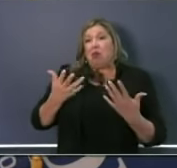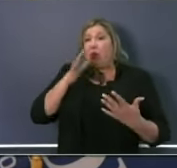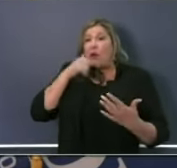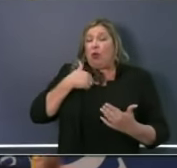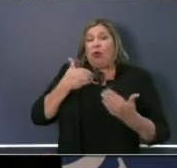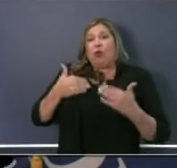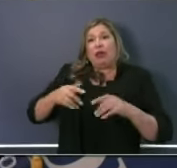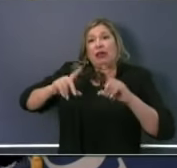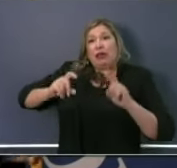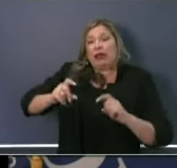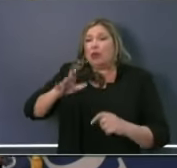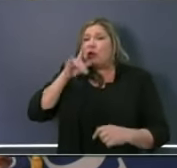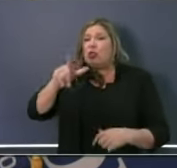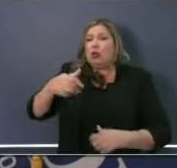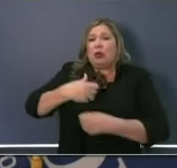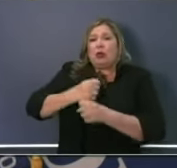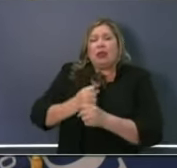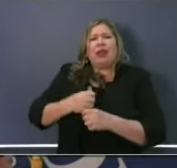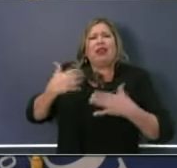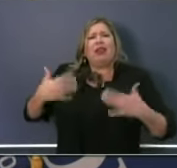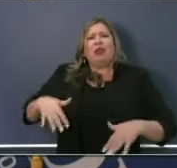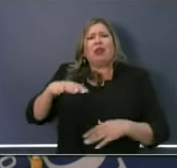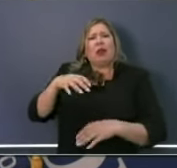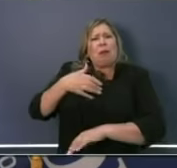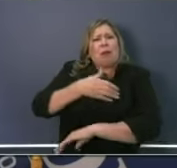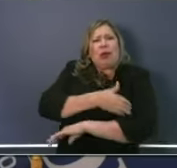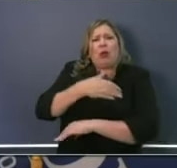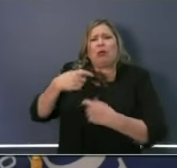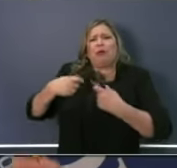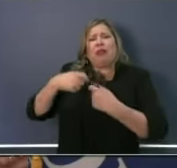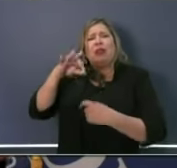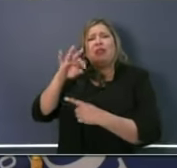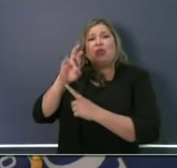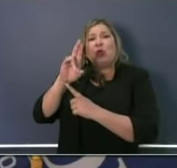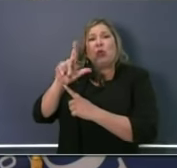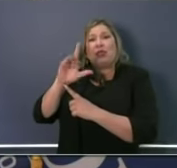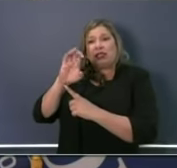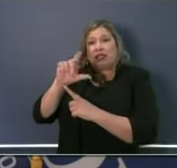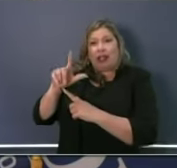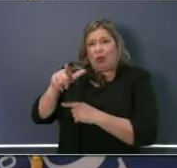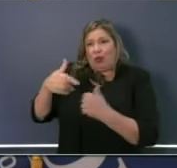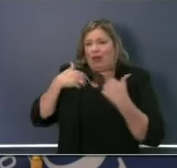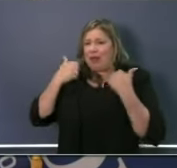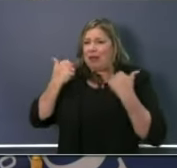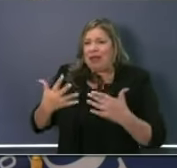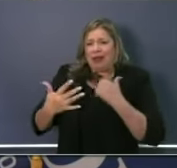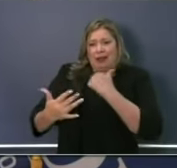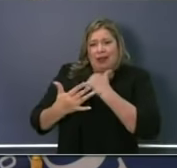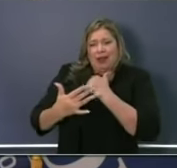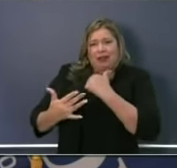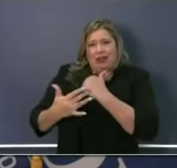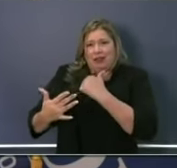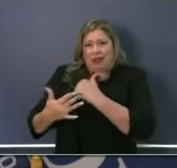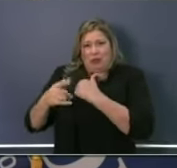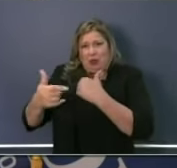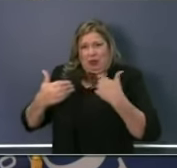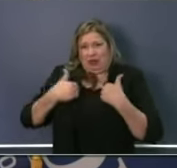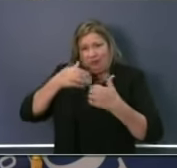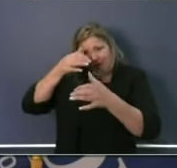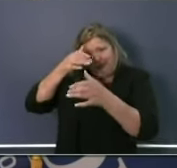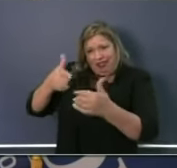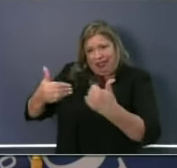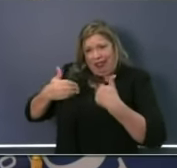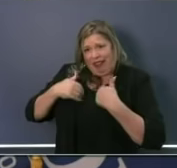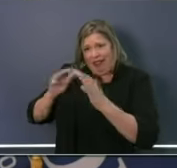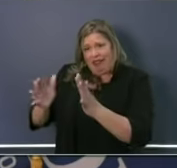these remarkable fuel cells that are power fuel cells. You've got all kinds of technical capacity. We have